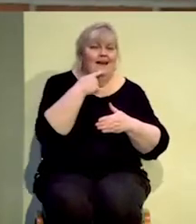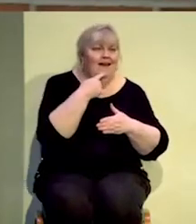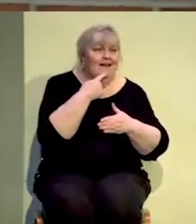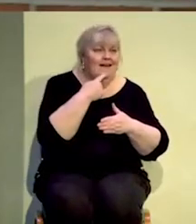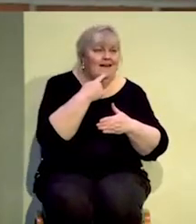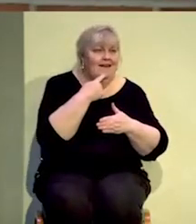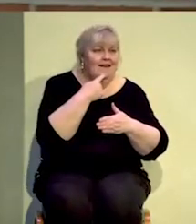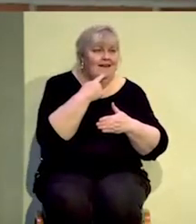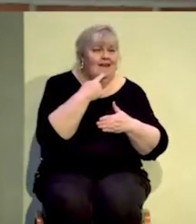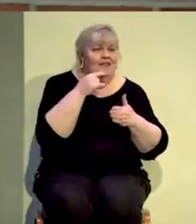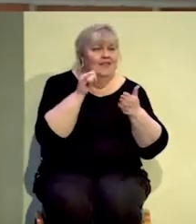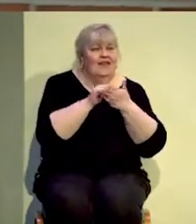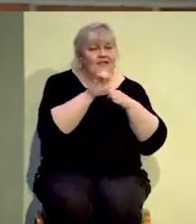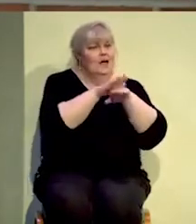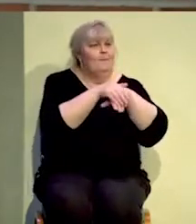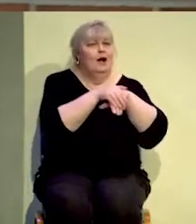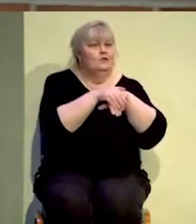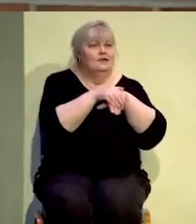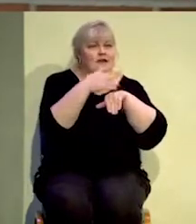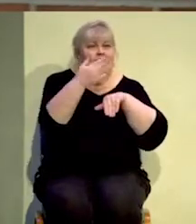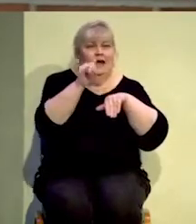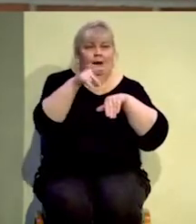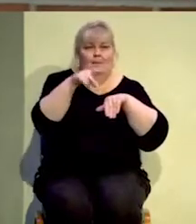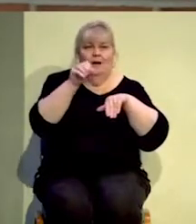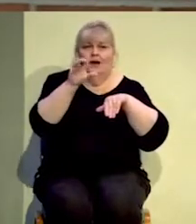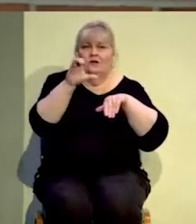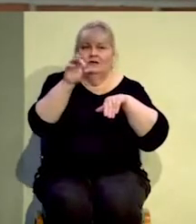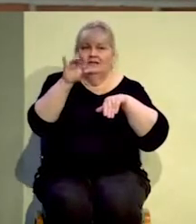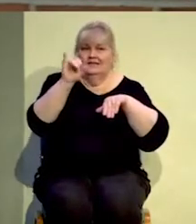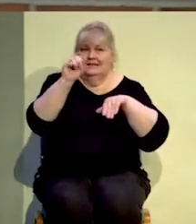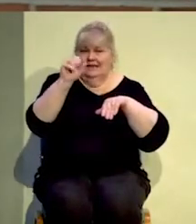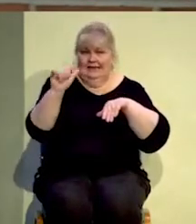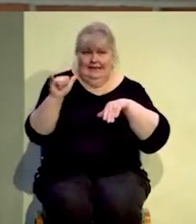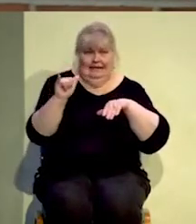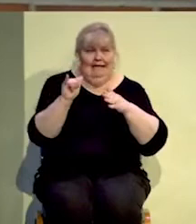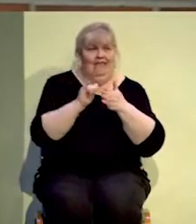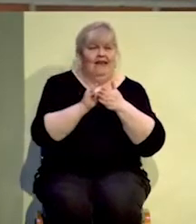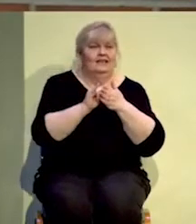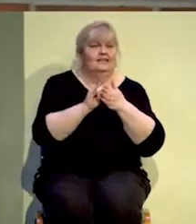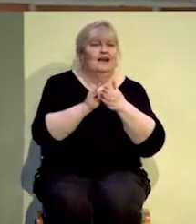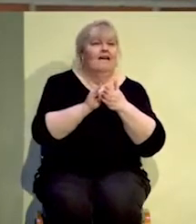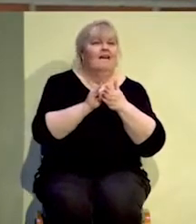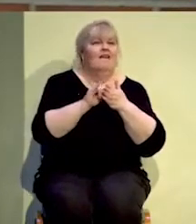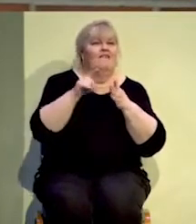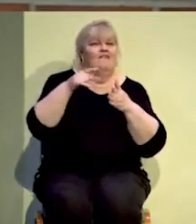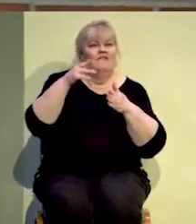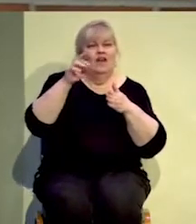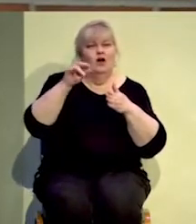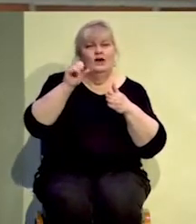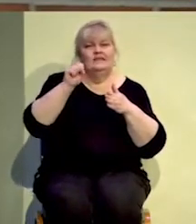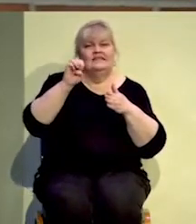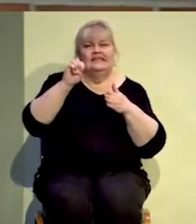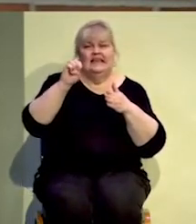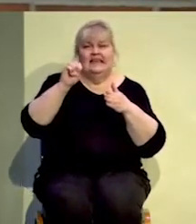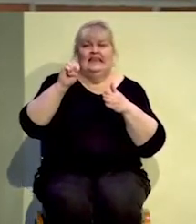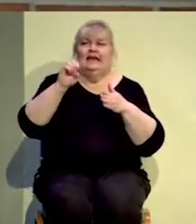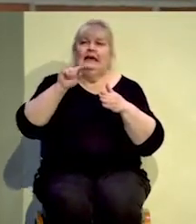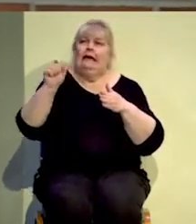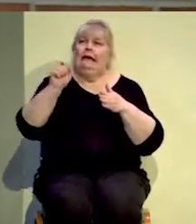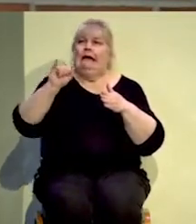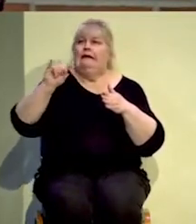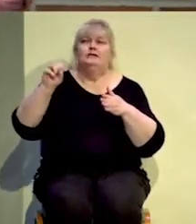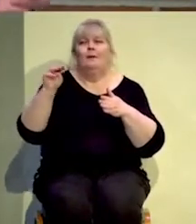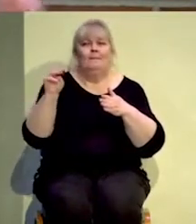Bible calls that hypocrisy. The Bible calls that Phariseeism. Let us not be guilty in the 21st century